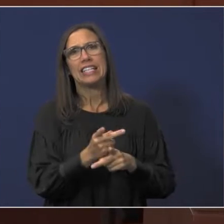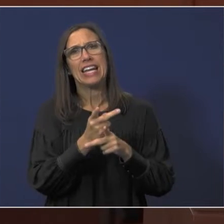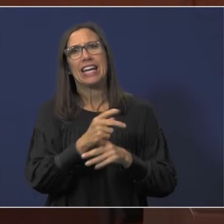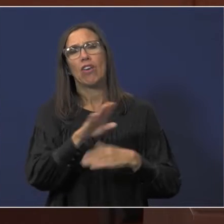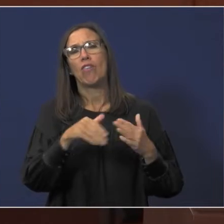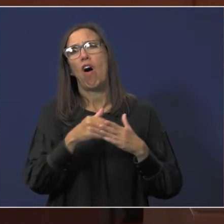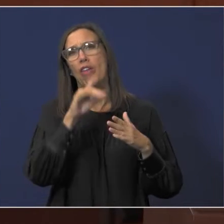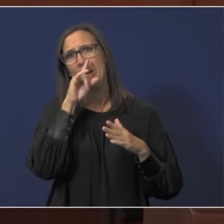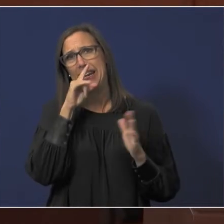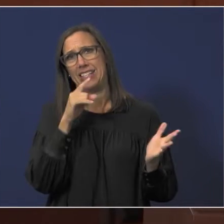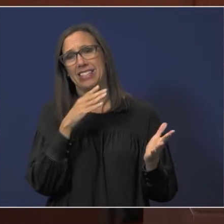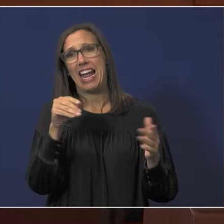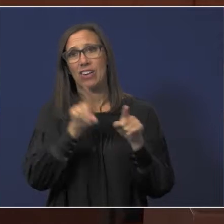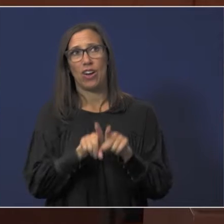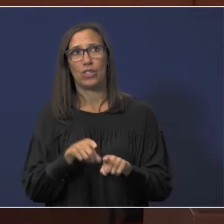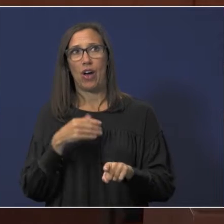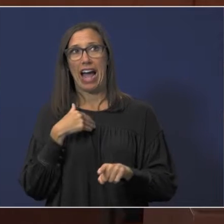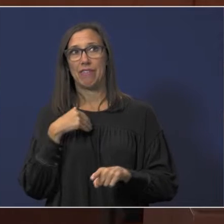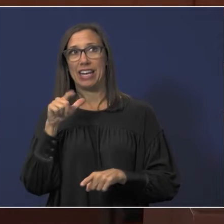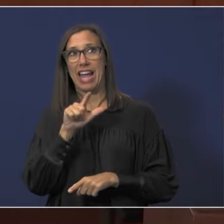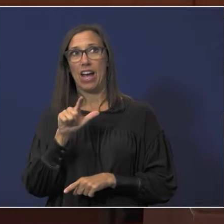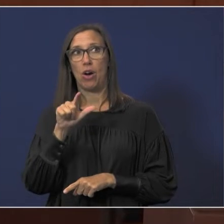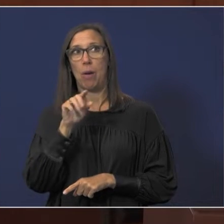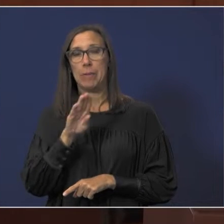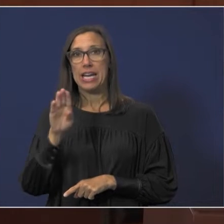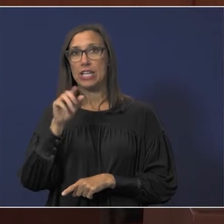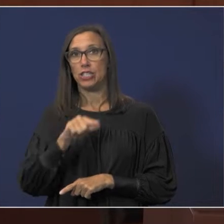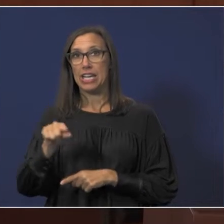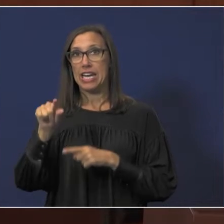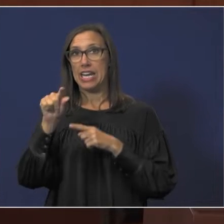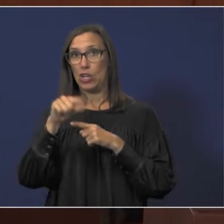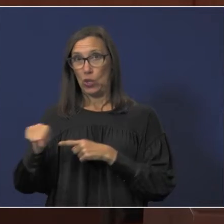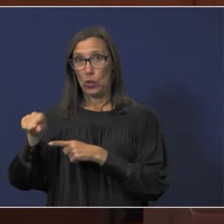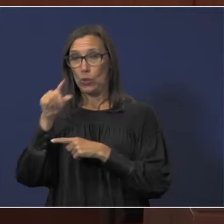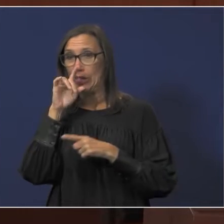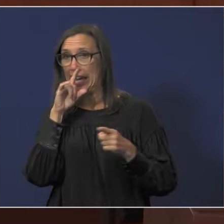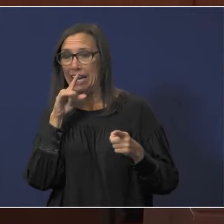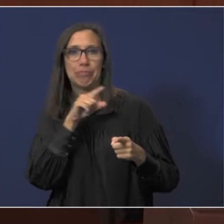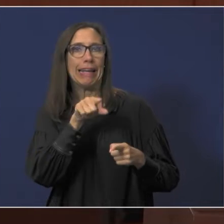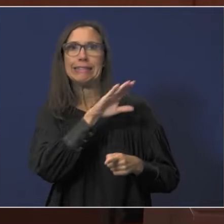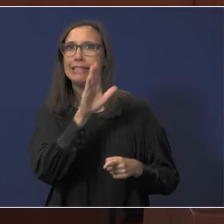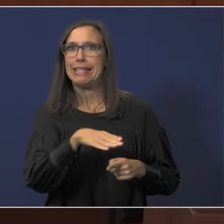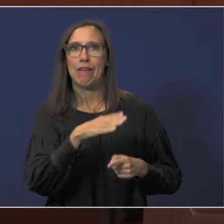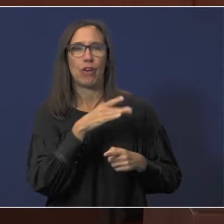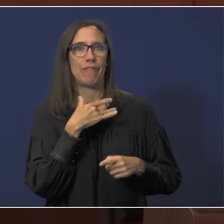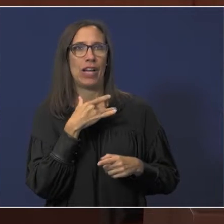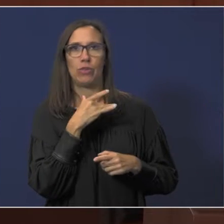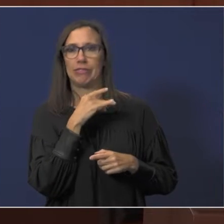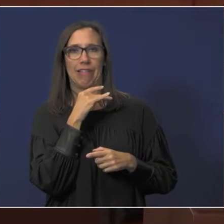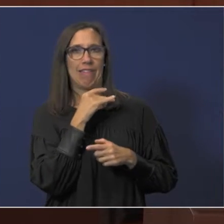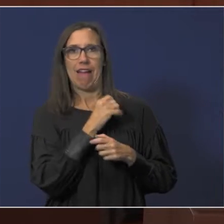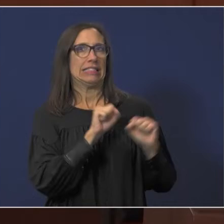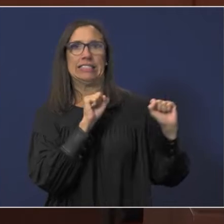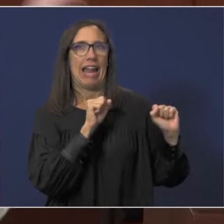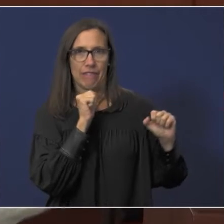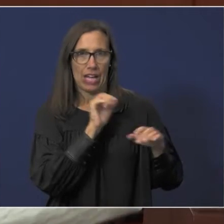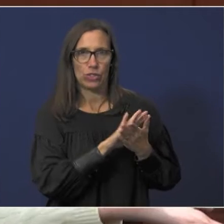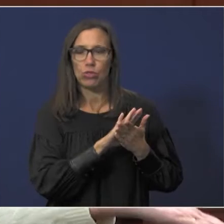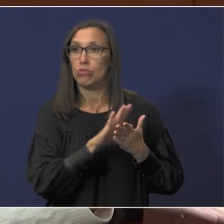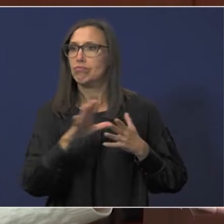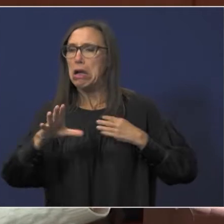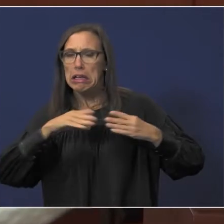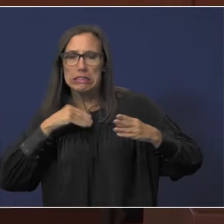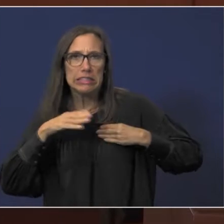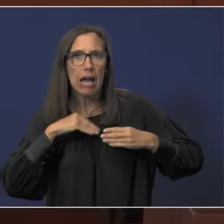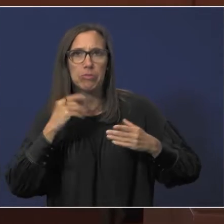all of our kids. And also being that I have an LGBTQ child, he has never felt unsafe at school. Everybody was very accepting. Y'all have always